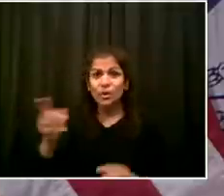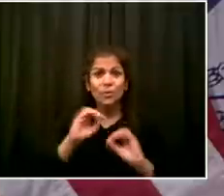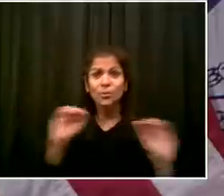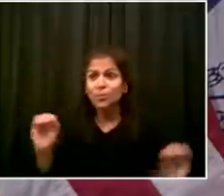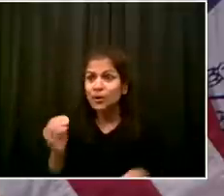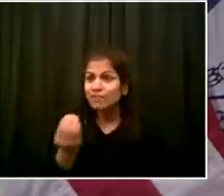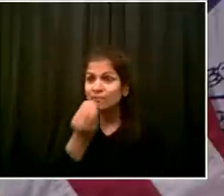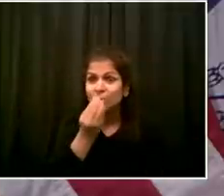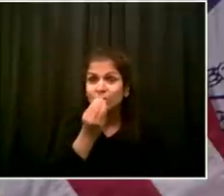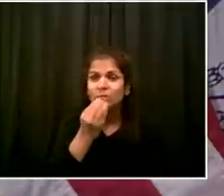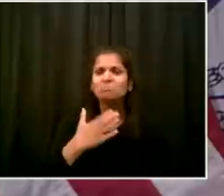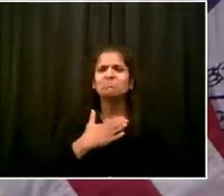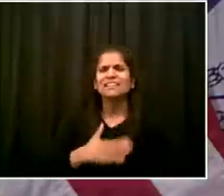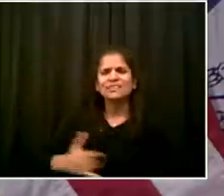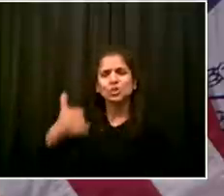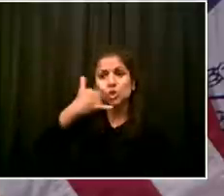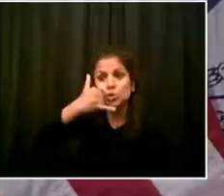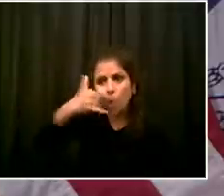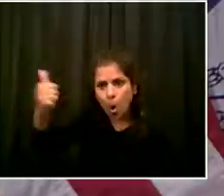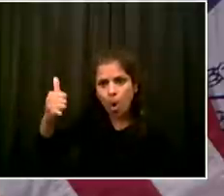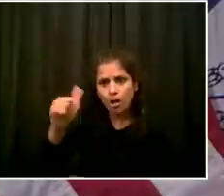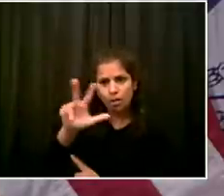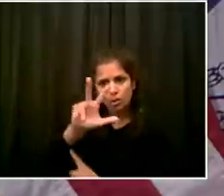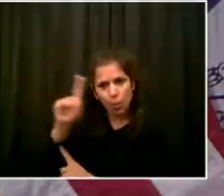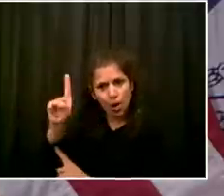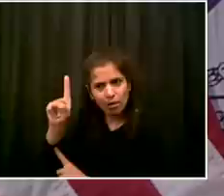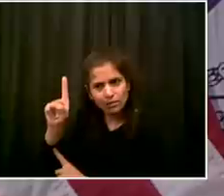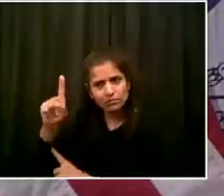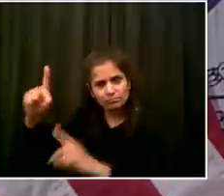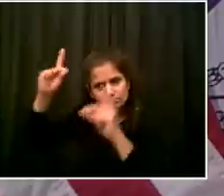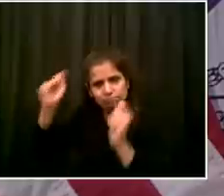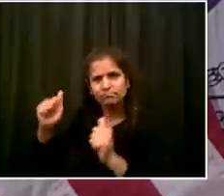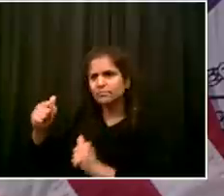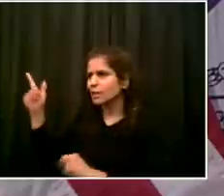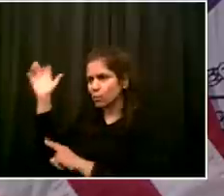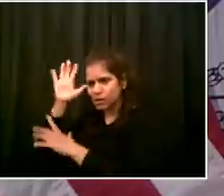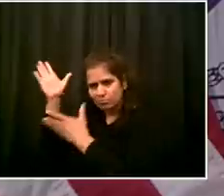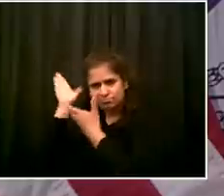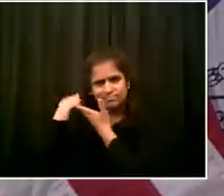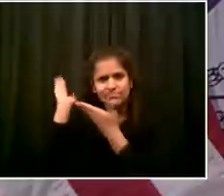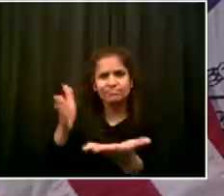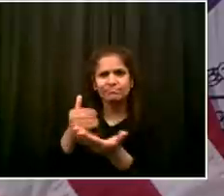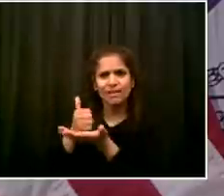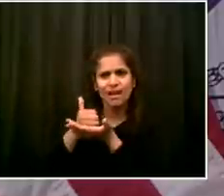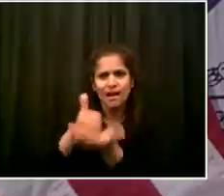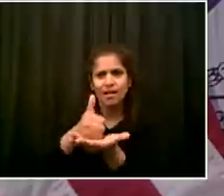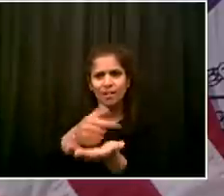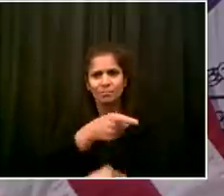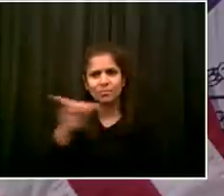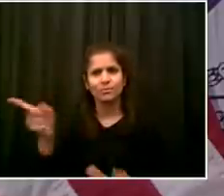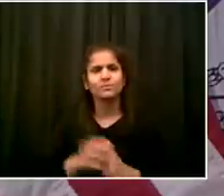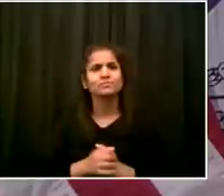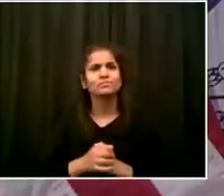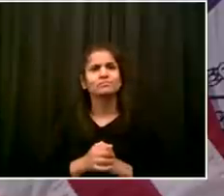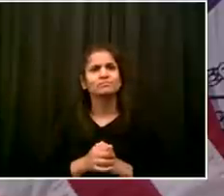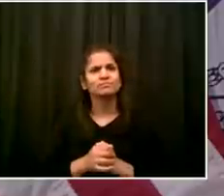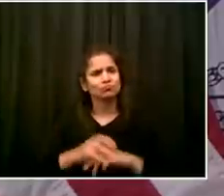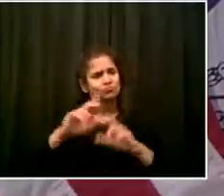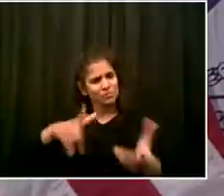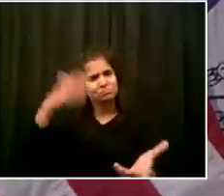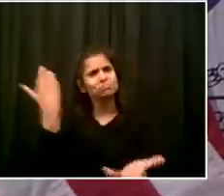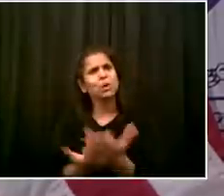a great example of the fact that we are all in this together. And that's something that makes me very proud of New York City. Thank you, everybody.